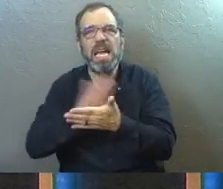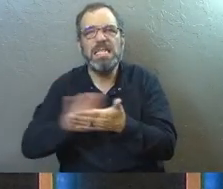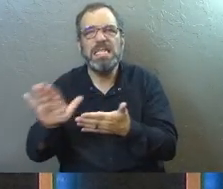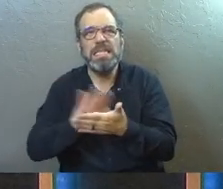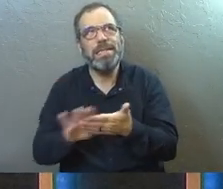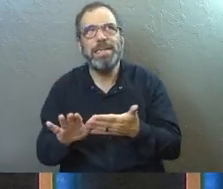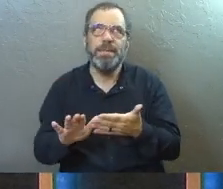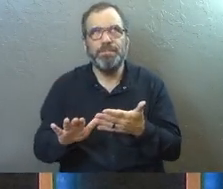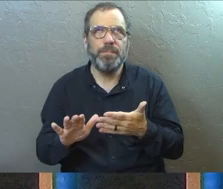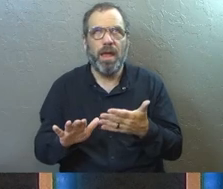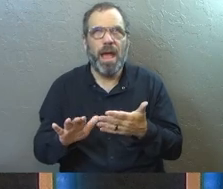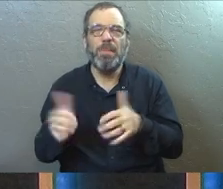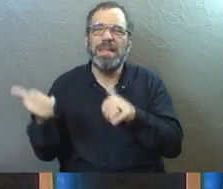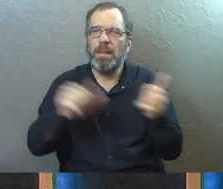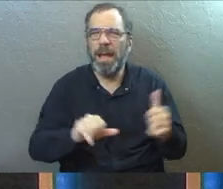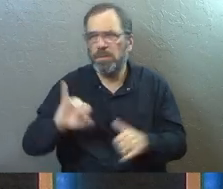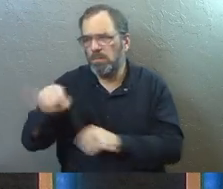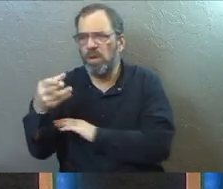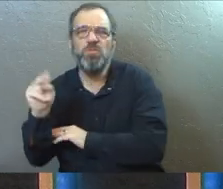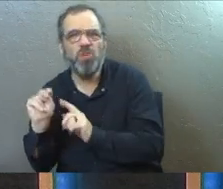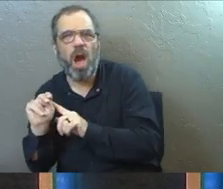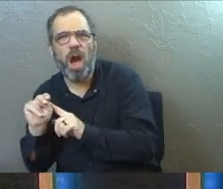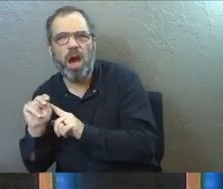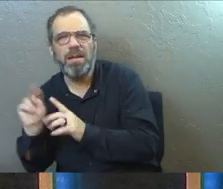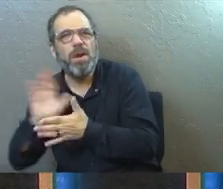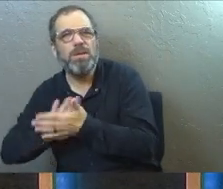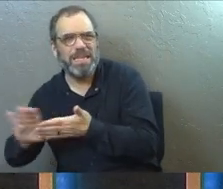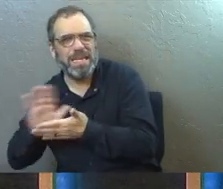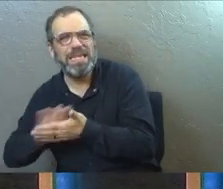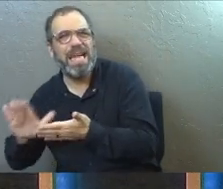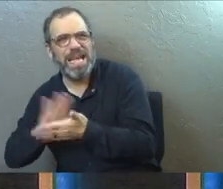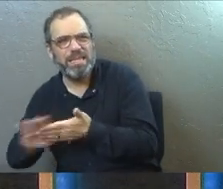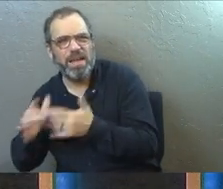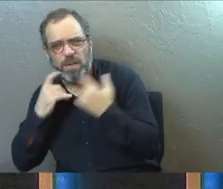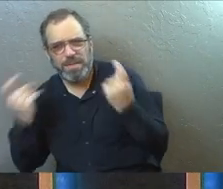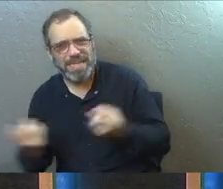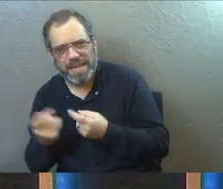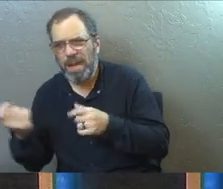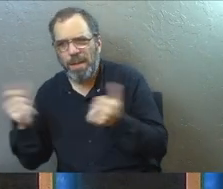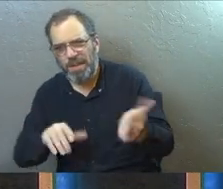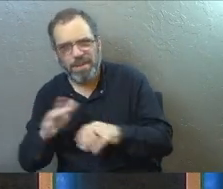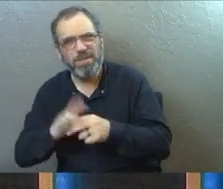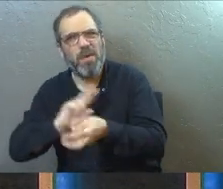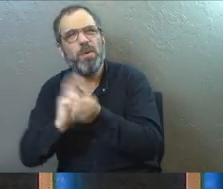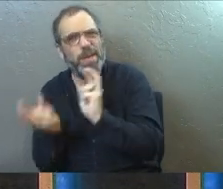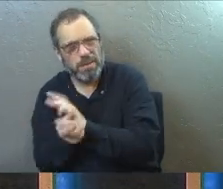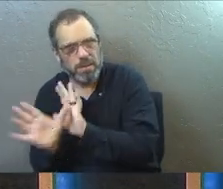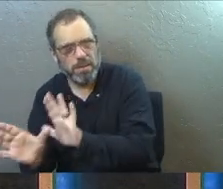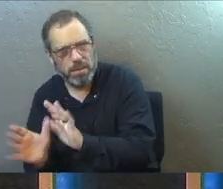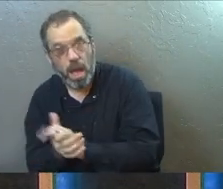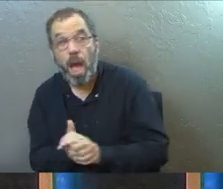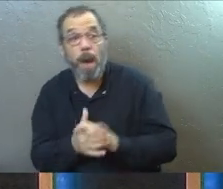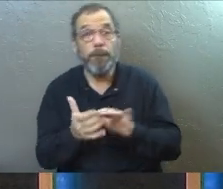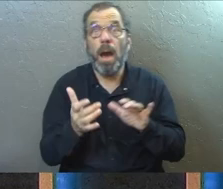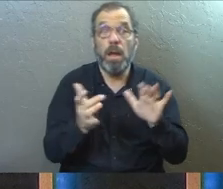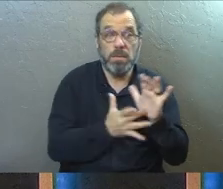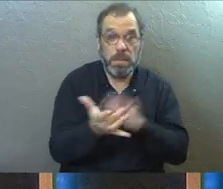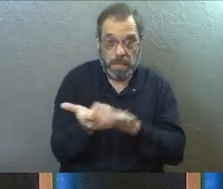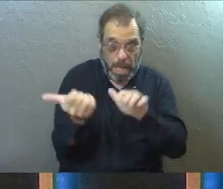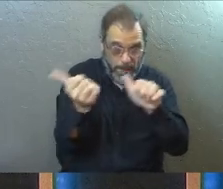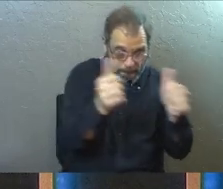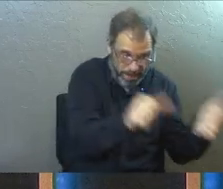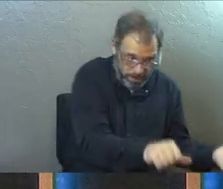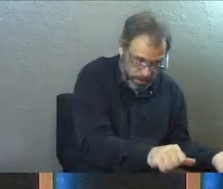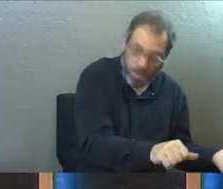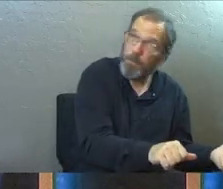And that actually was the baptism of John. It was a cleansing baptism from sin. was a baptism of repentance. But the baptism of